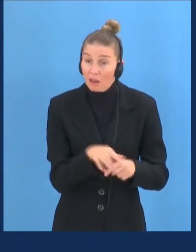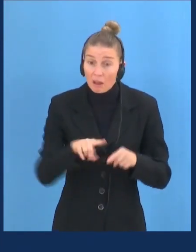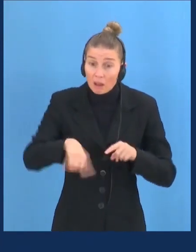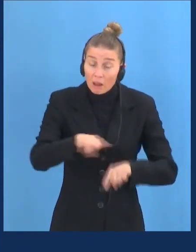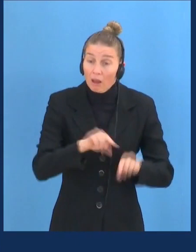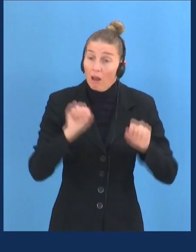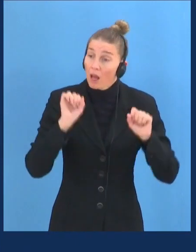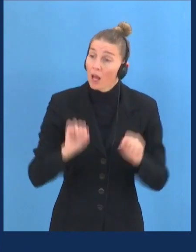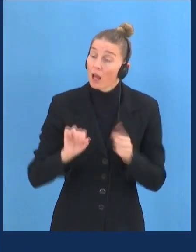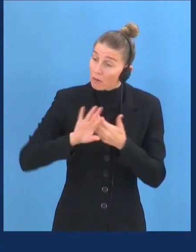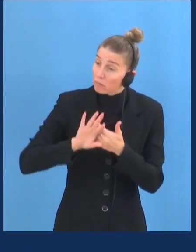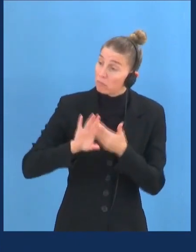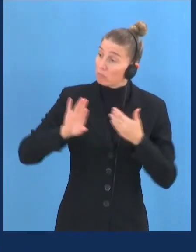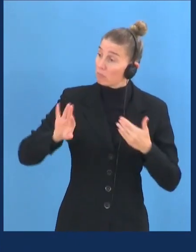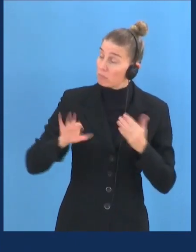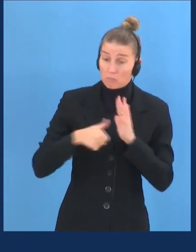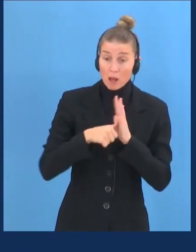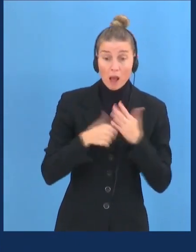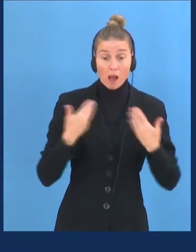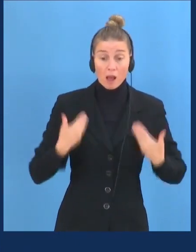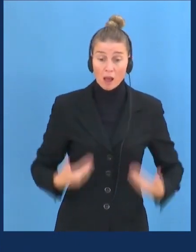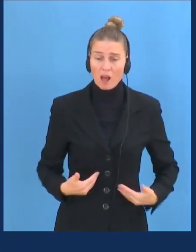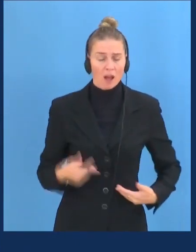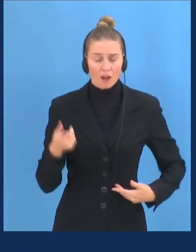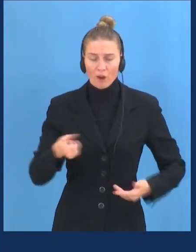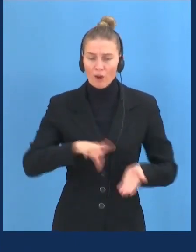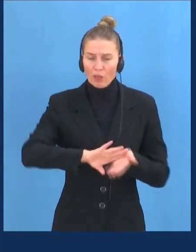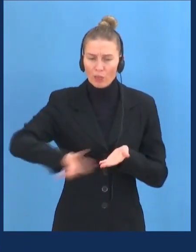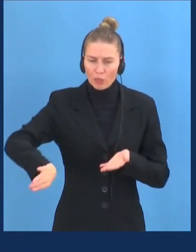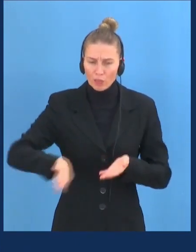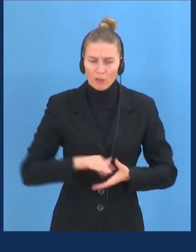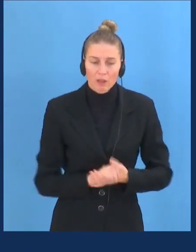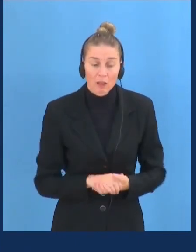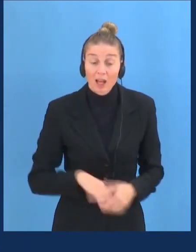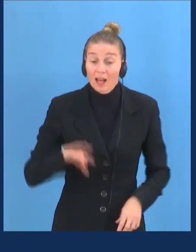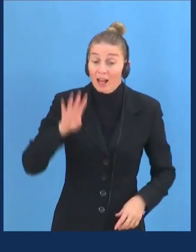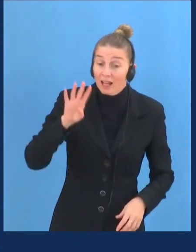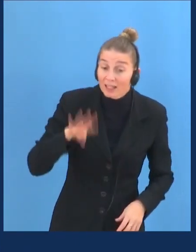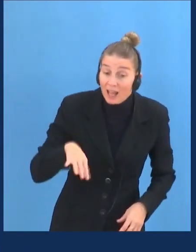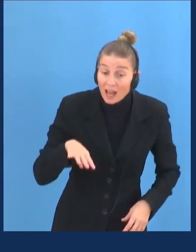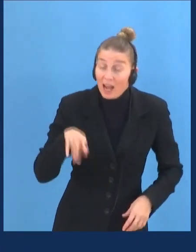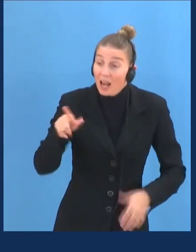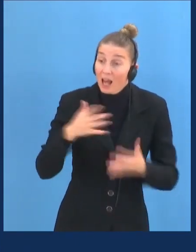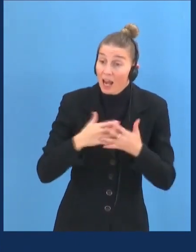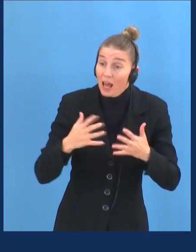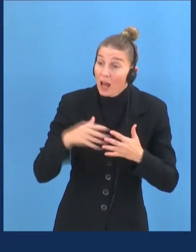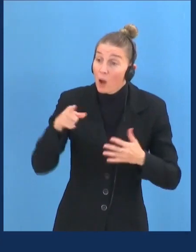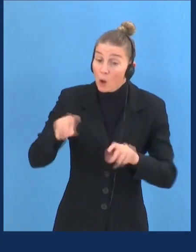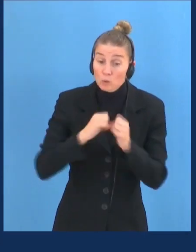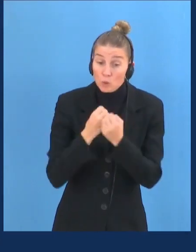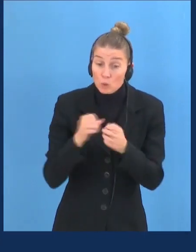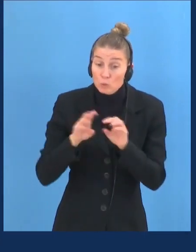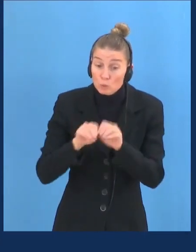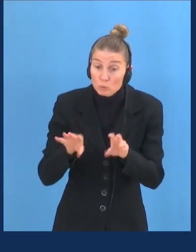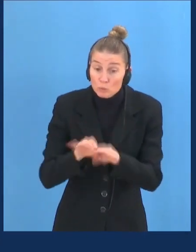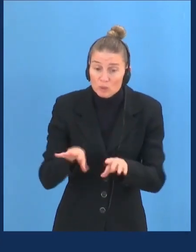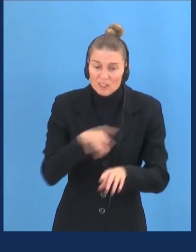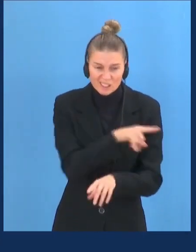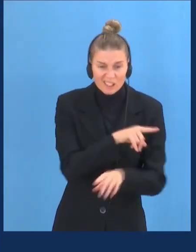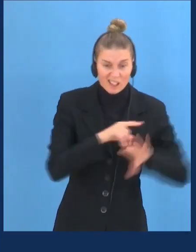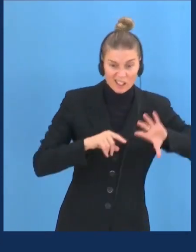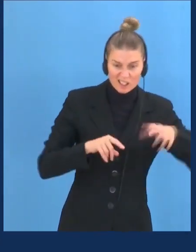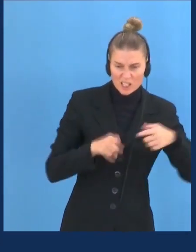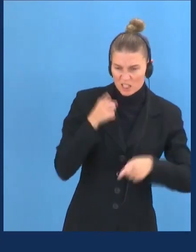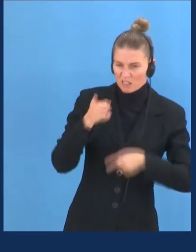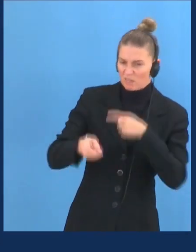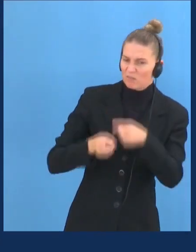distinct identity of their own. It is not uncommon for Catalan language publications on social media to be the target of national betrayal and